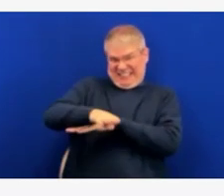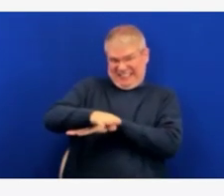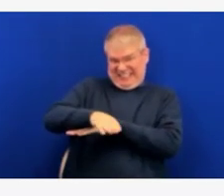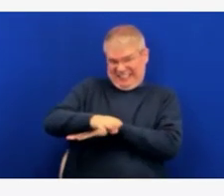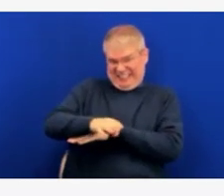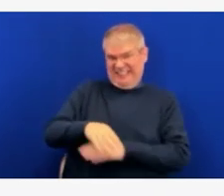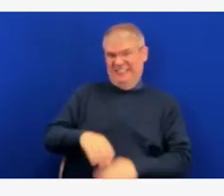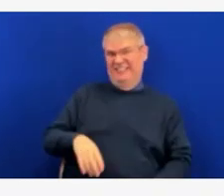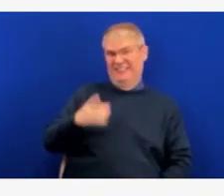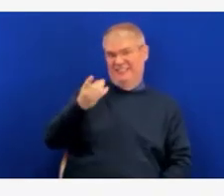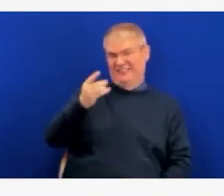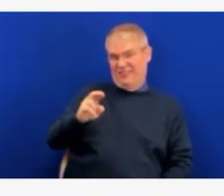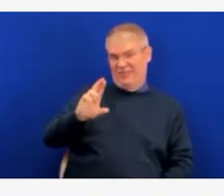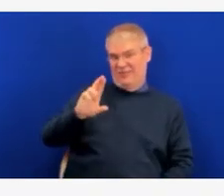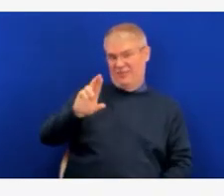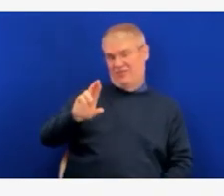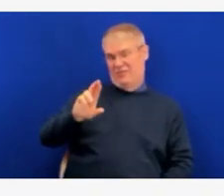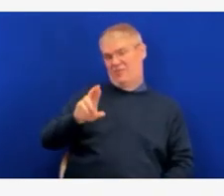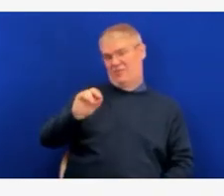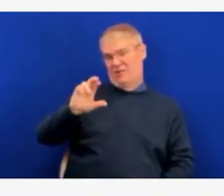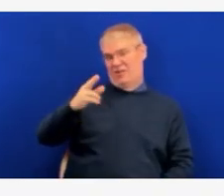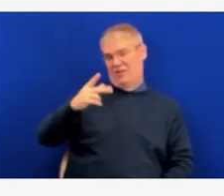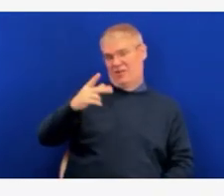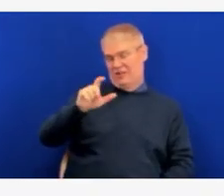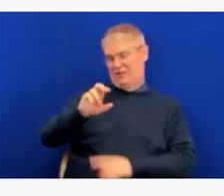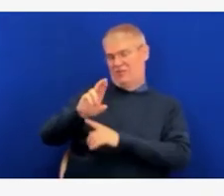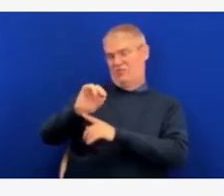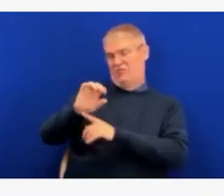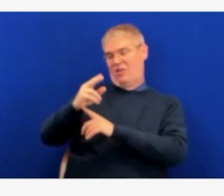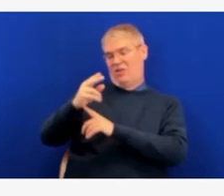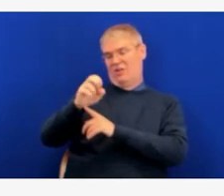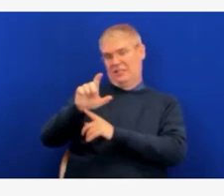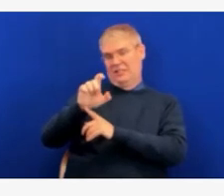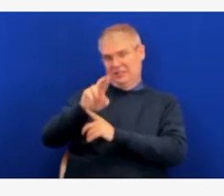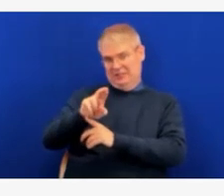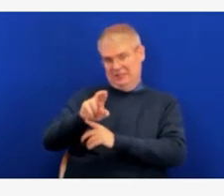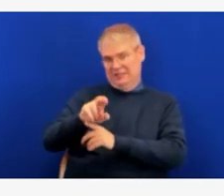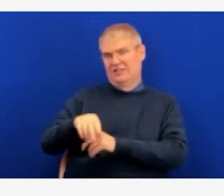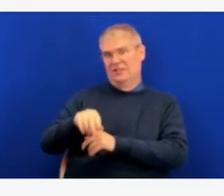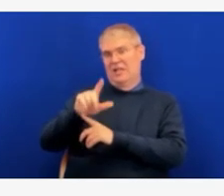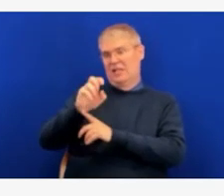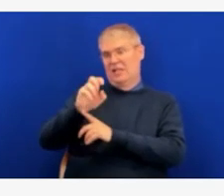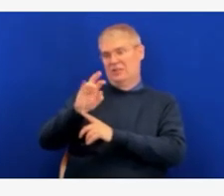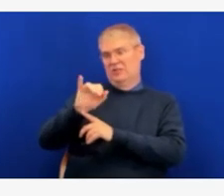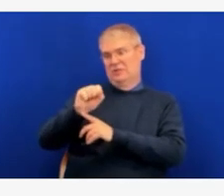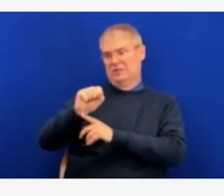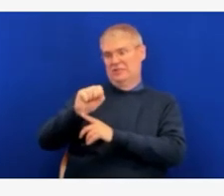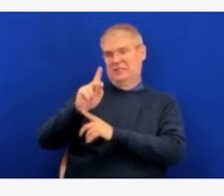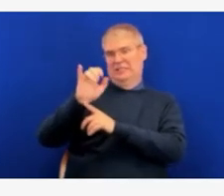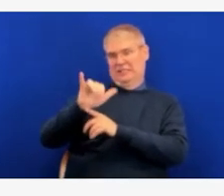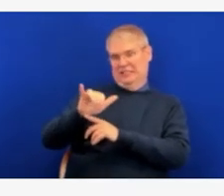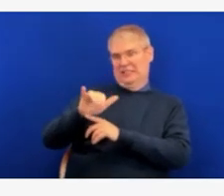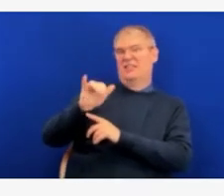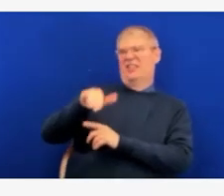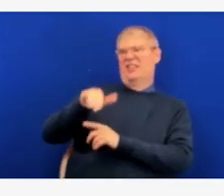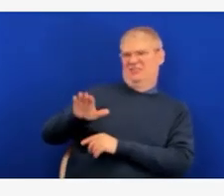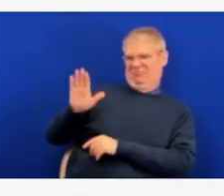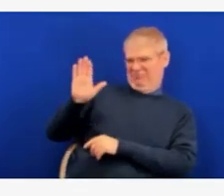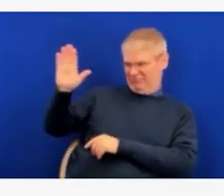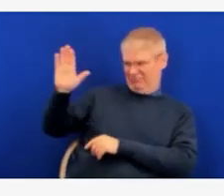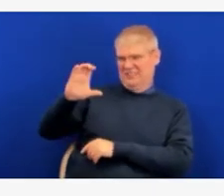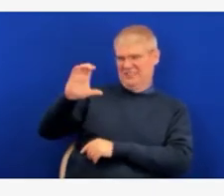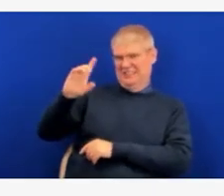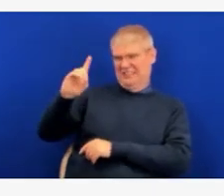the advisory committee's recommendation official. And if that doesn't happen today, we expect that Dr. Walensky's recommendation